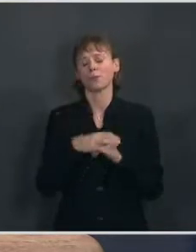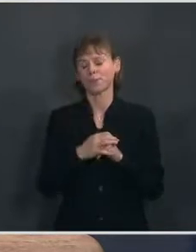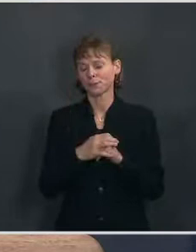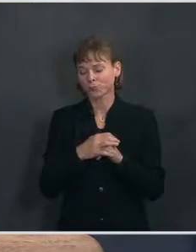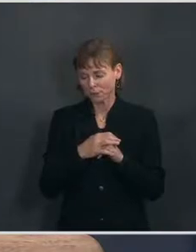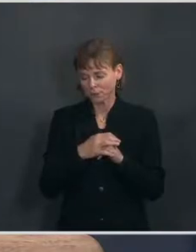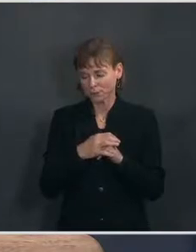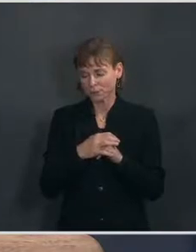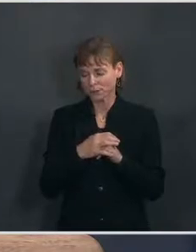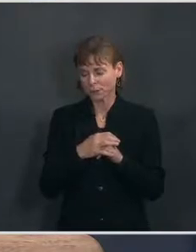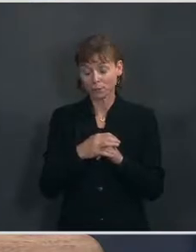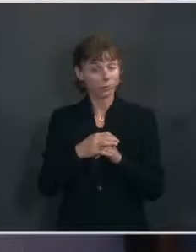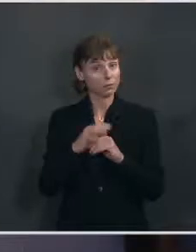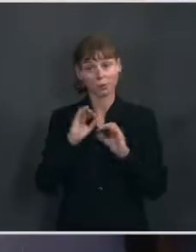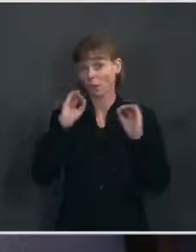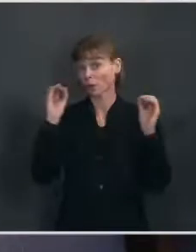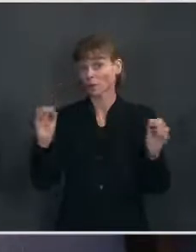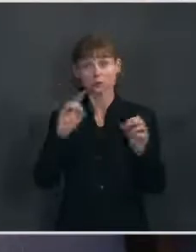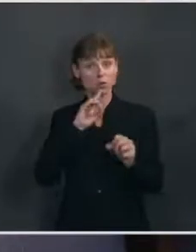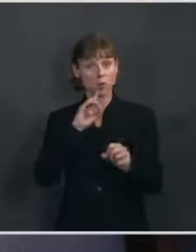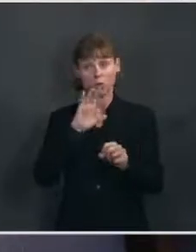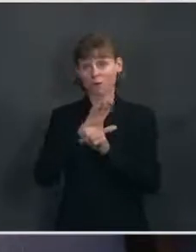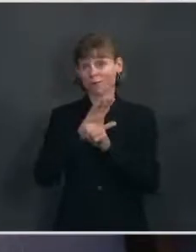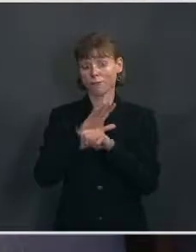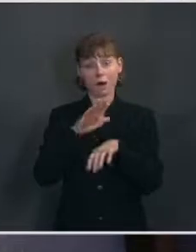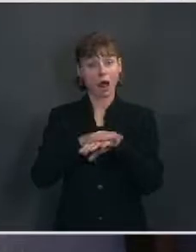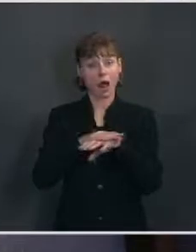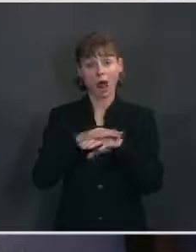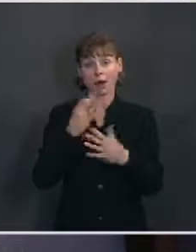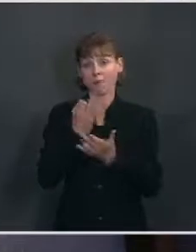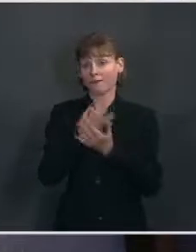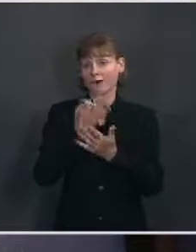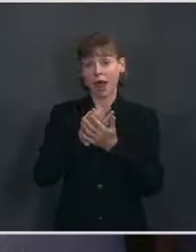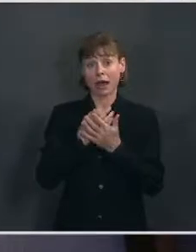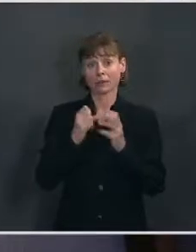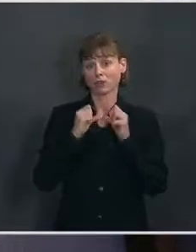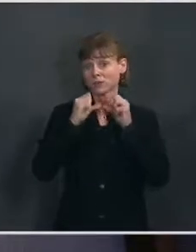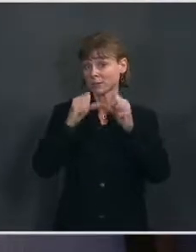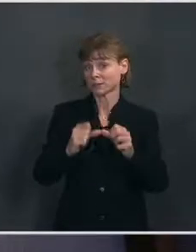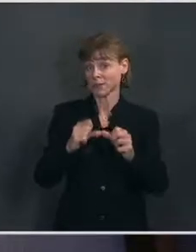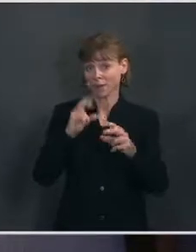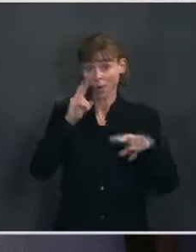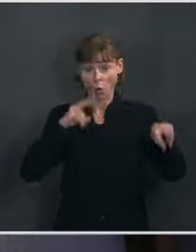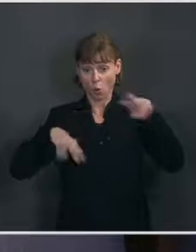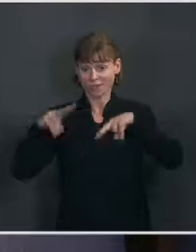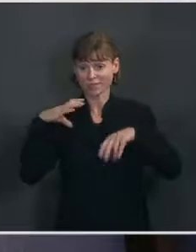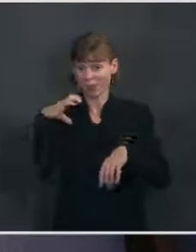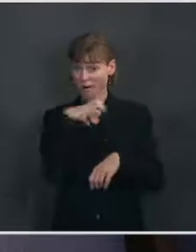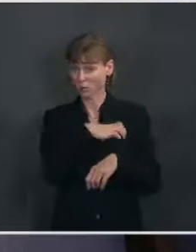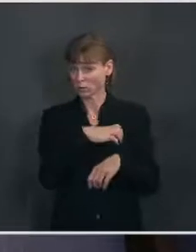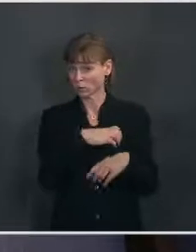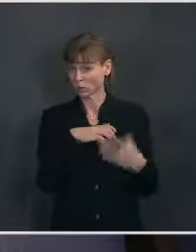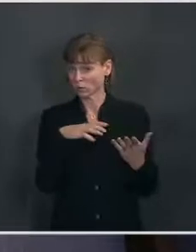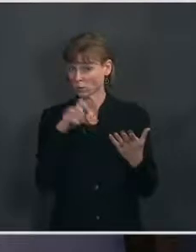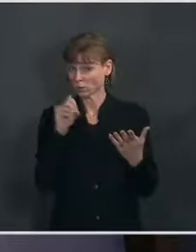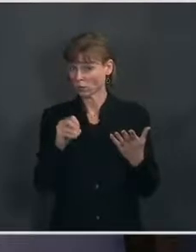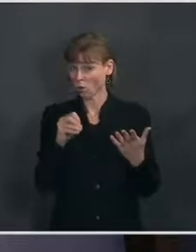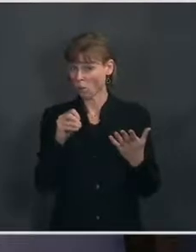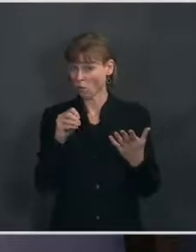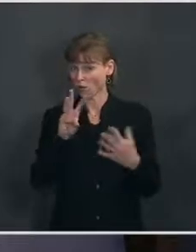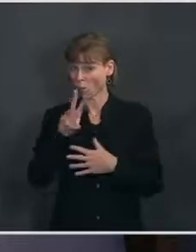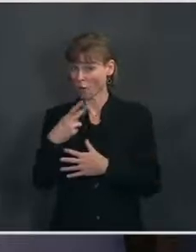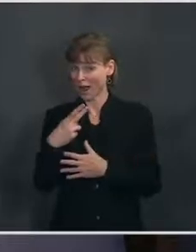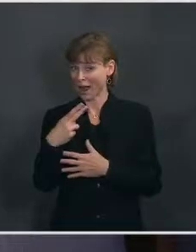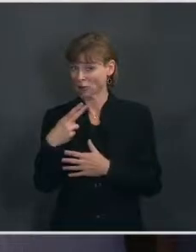So there's no confirmed members right now on the Financial Stability Oversight Council. And is it the White House view that that lack of